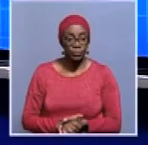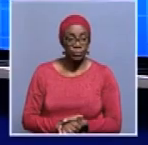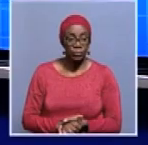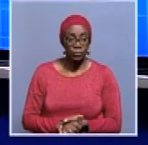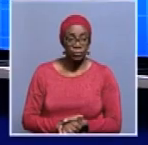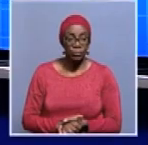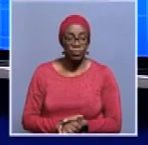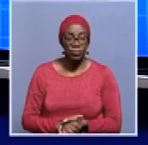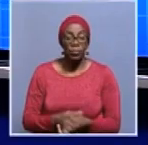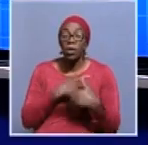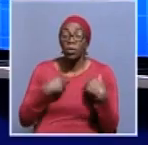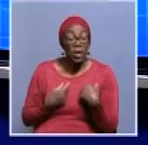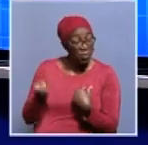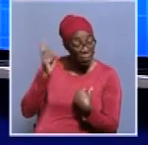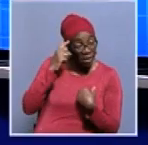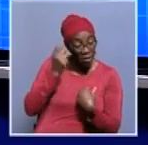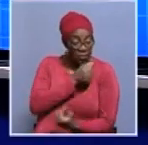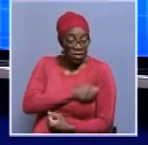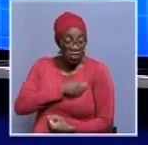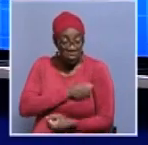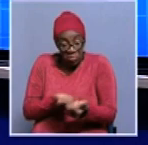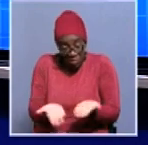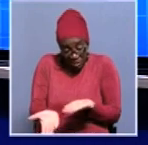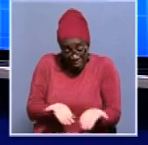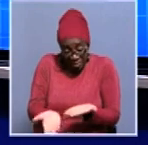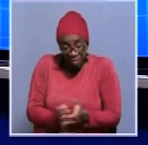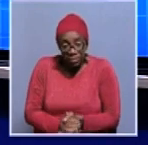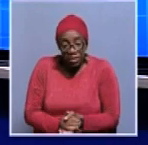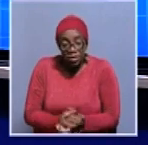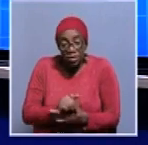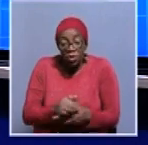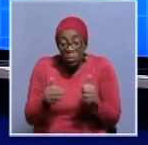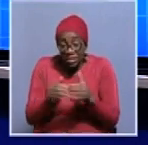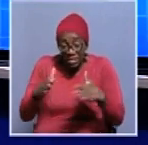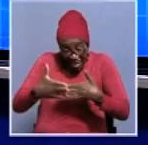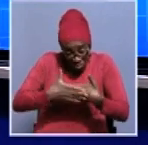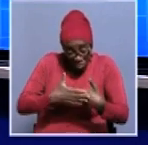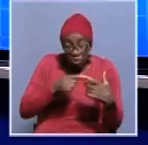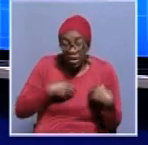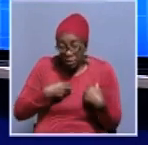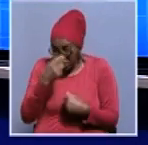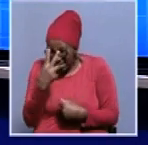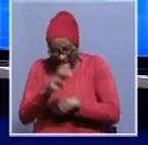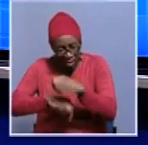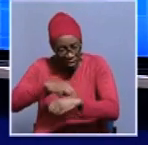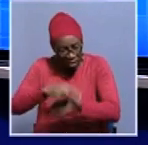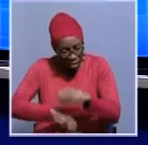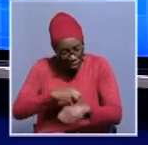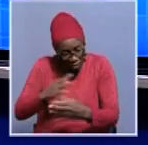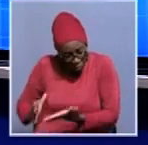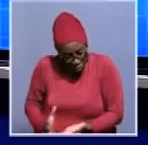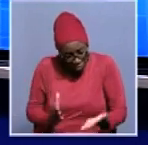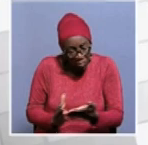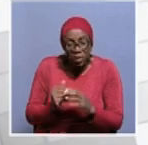now we believe the memorial service is due to take place shortly and we see preparations already going on please take us through the program